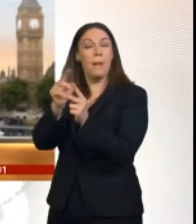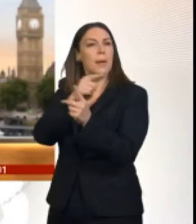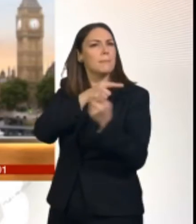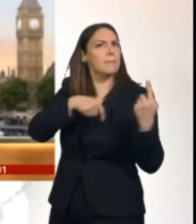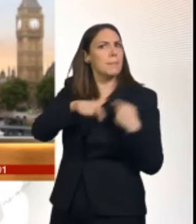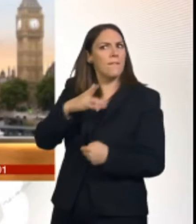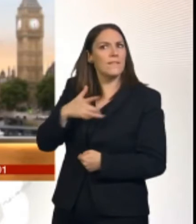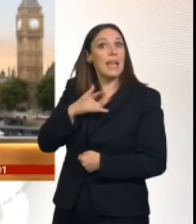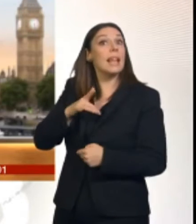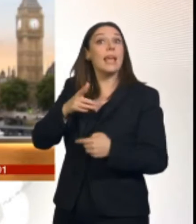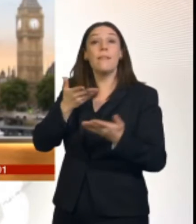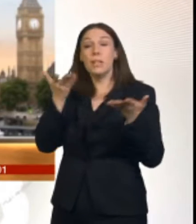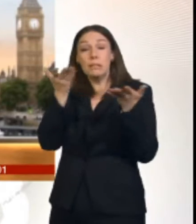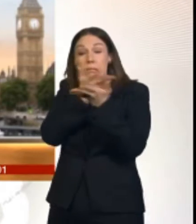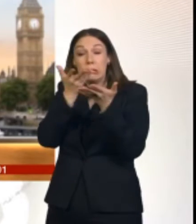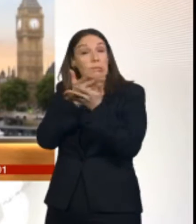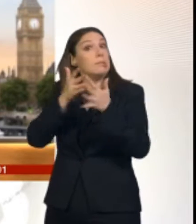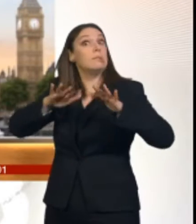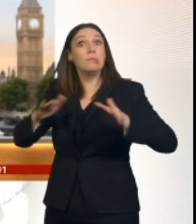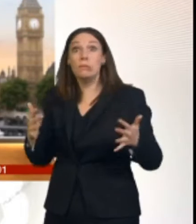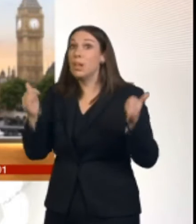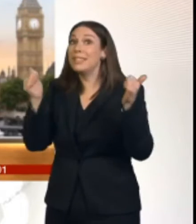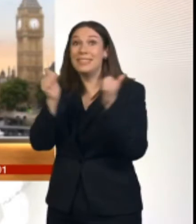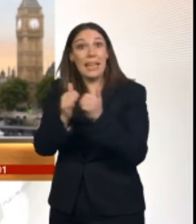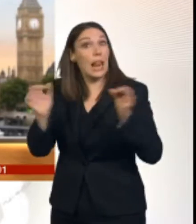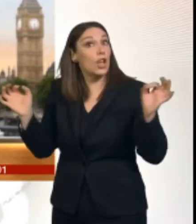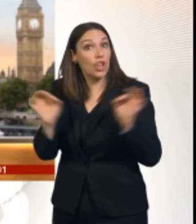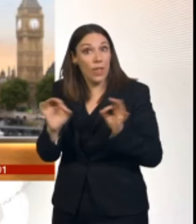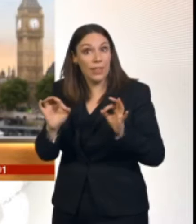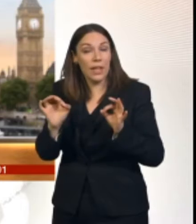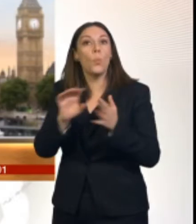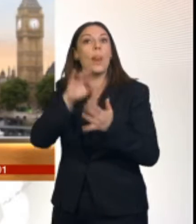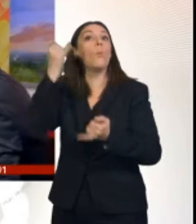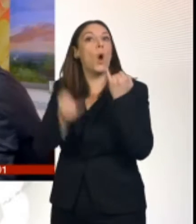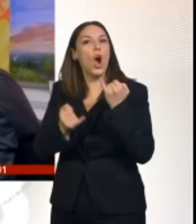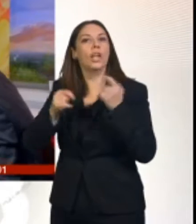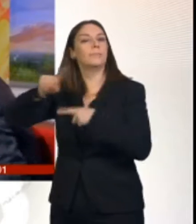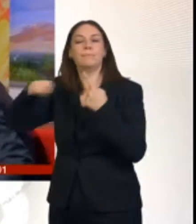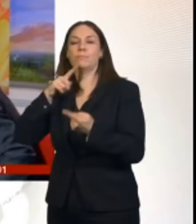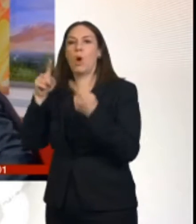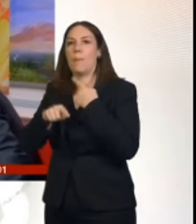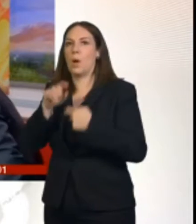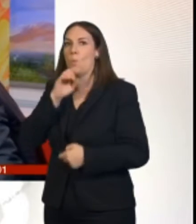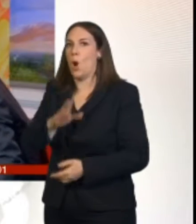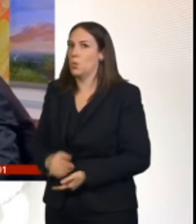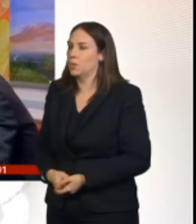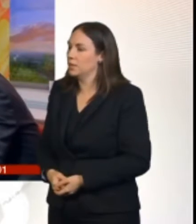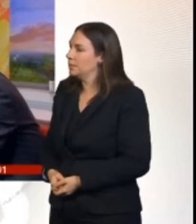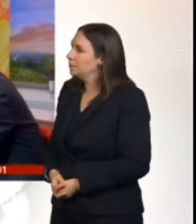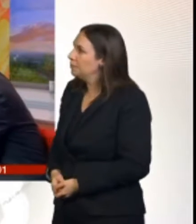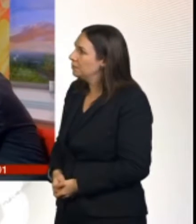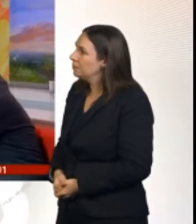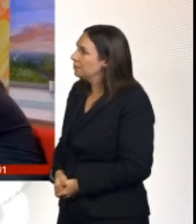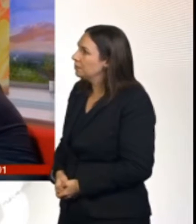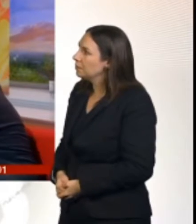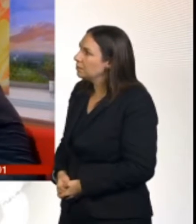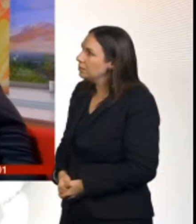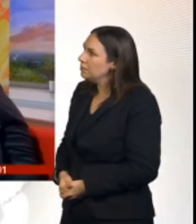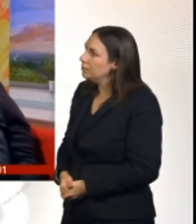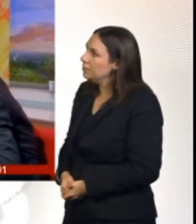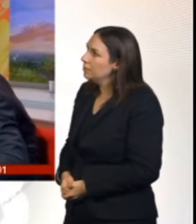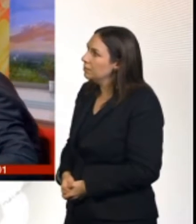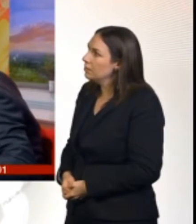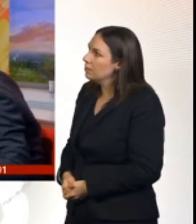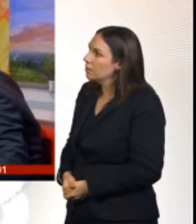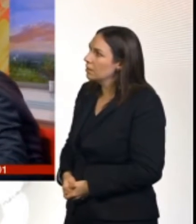Forsyth, is in Westminster for us this morning. Alex, very good morning to you. There are lots of reasons why this could be a very important moment, not least of which is